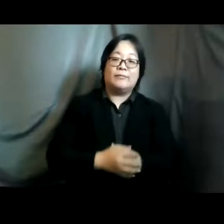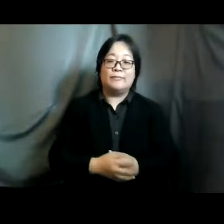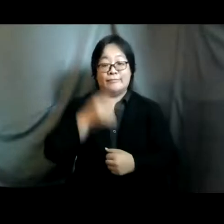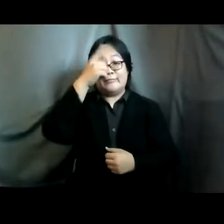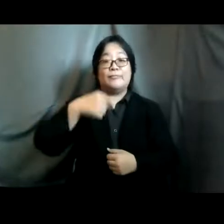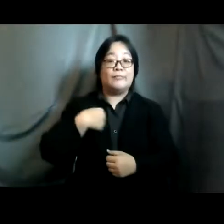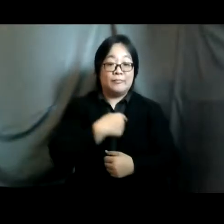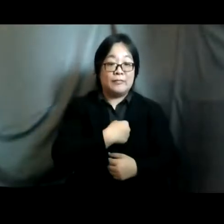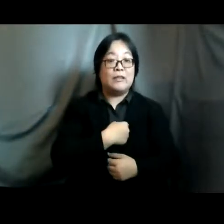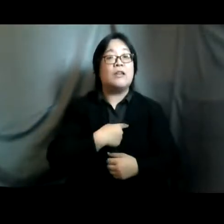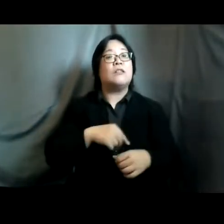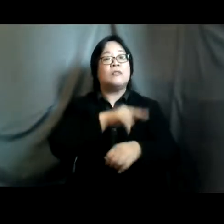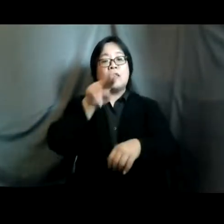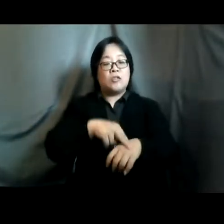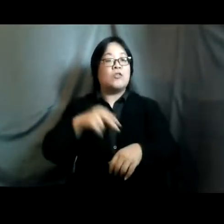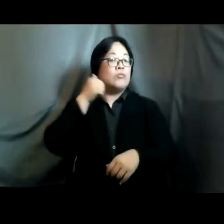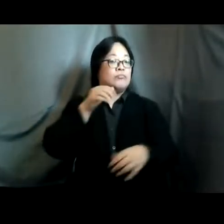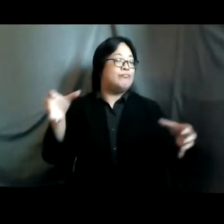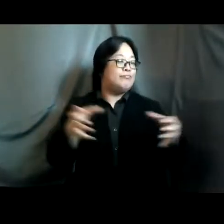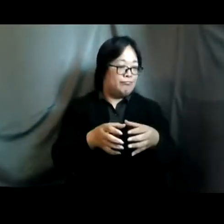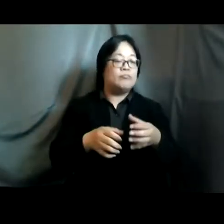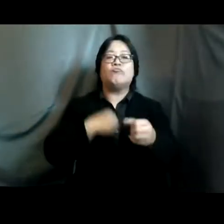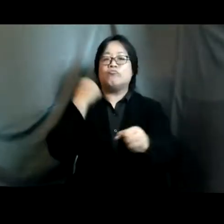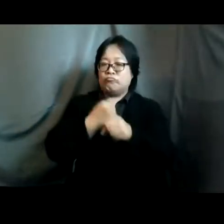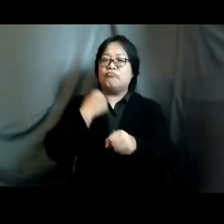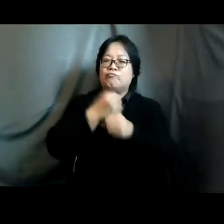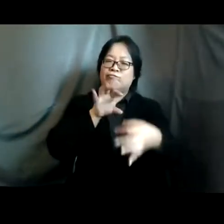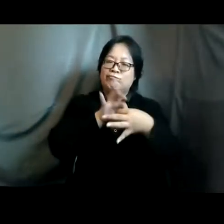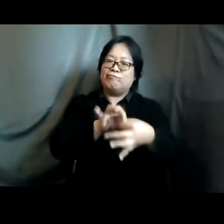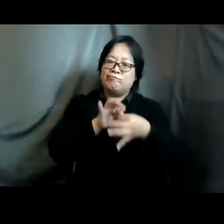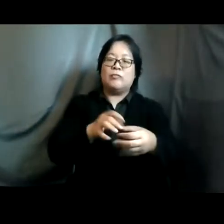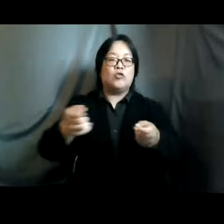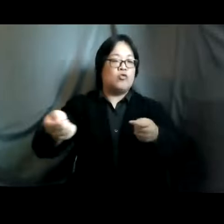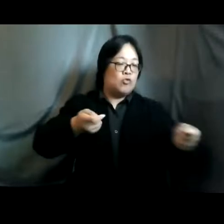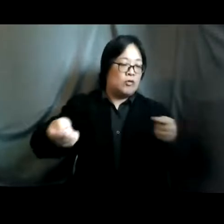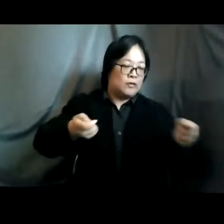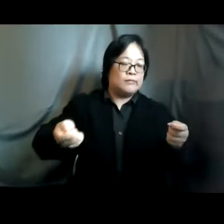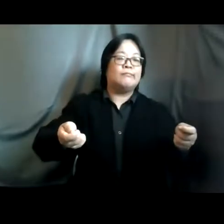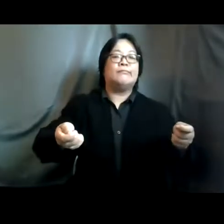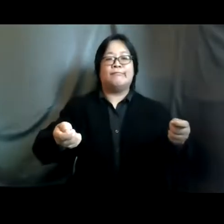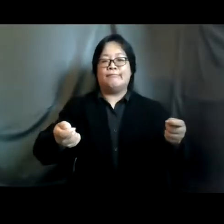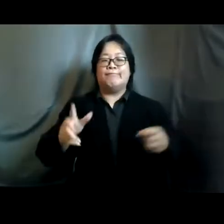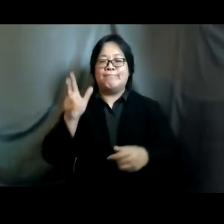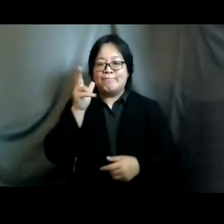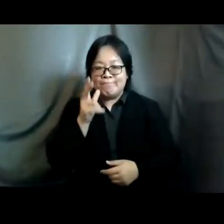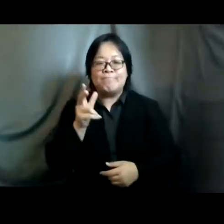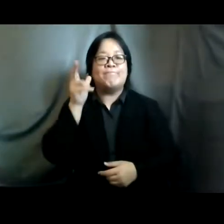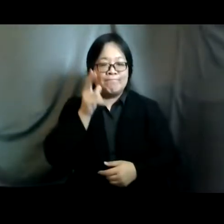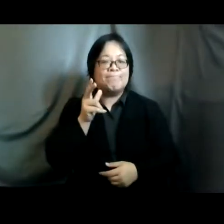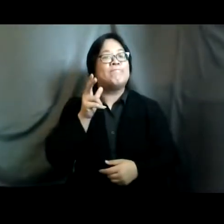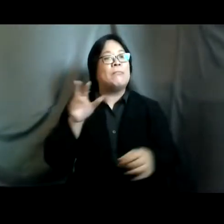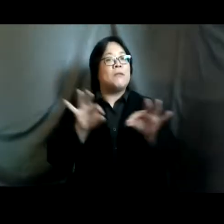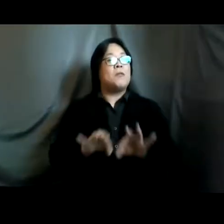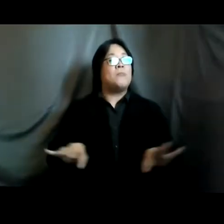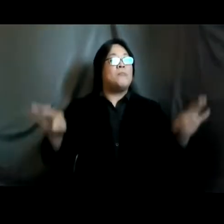at the national women's machinery working with them coordinating with them uh listening to them is critical as as i